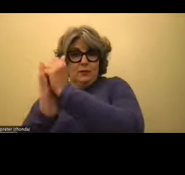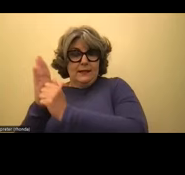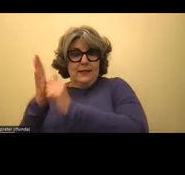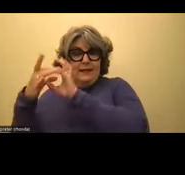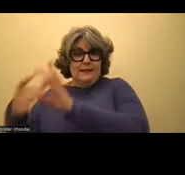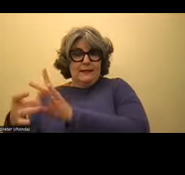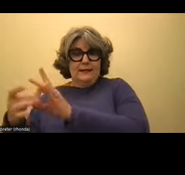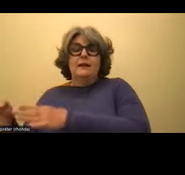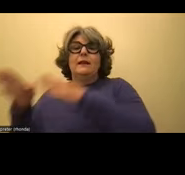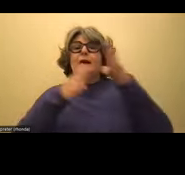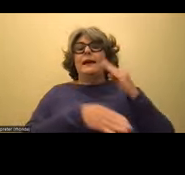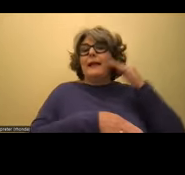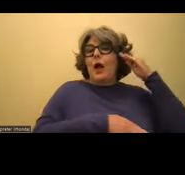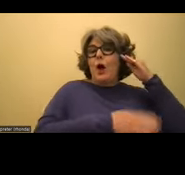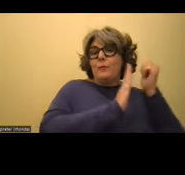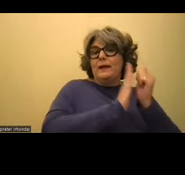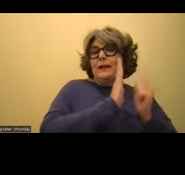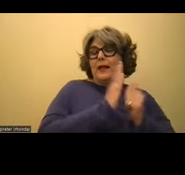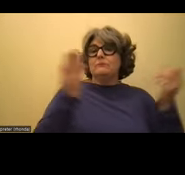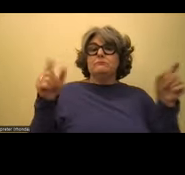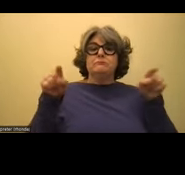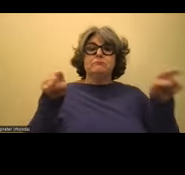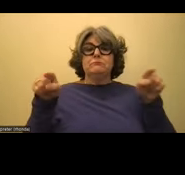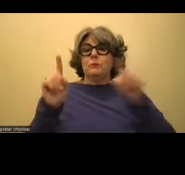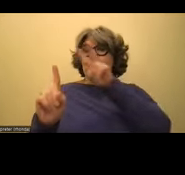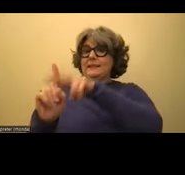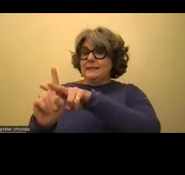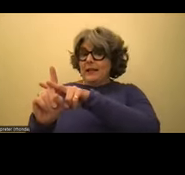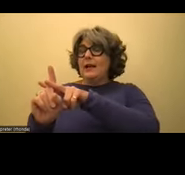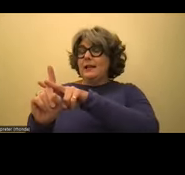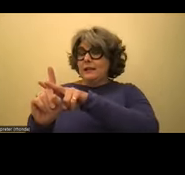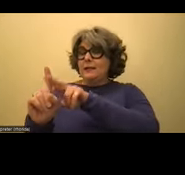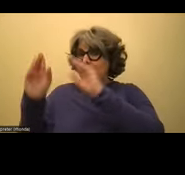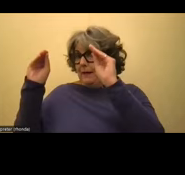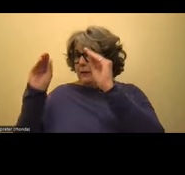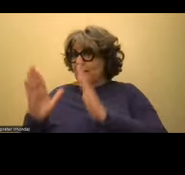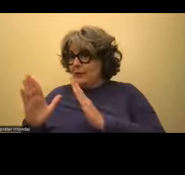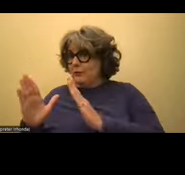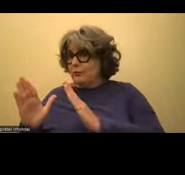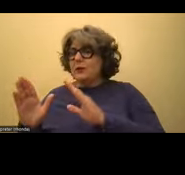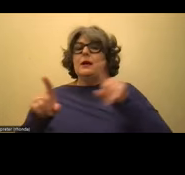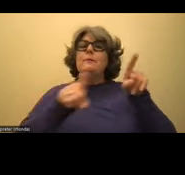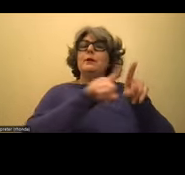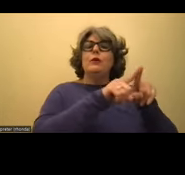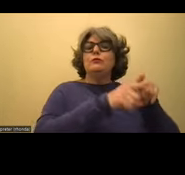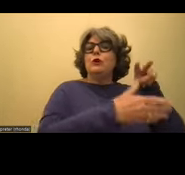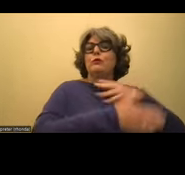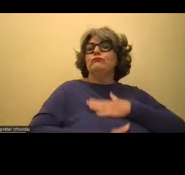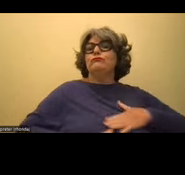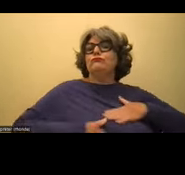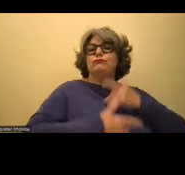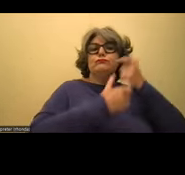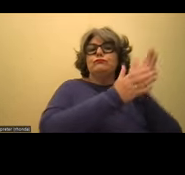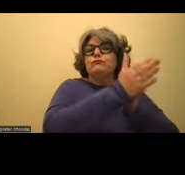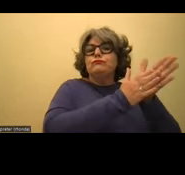to the home account. Because then that student can read not only what's assigned to them by their teachers, but they can also read the books that are of interest to